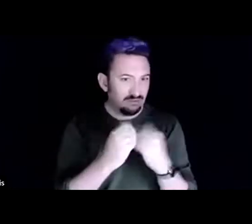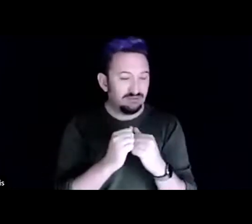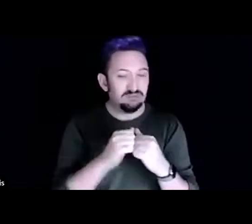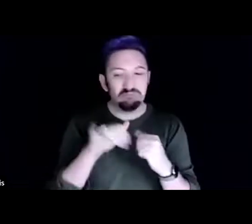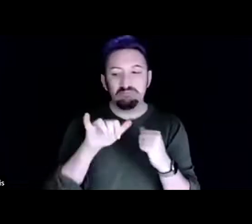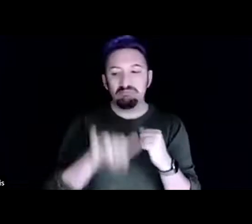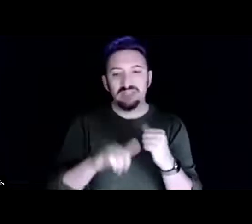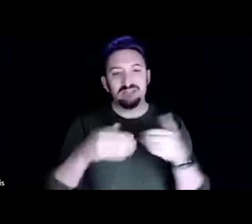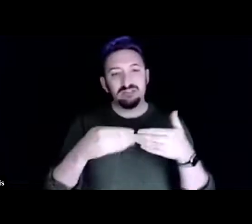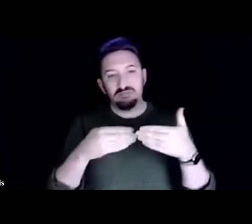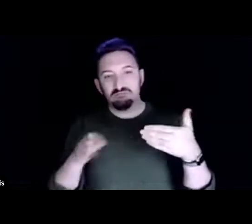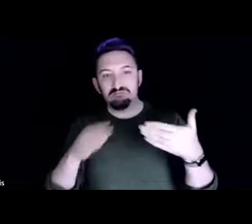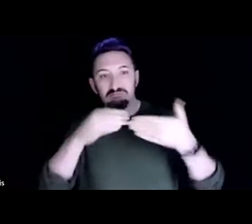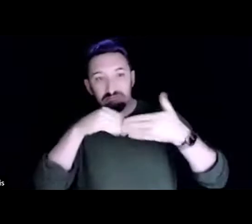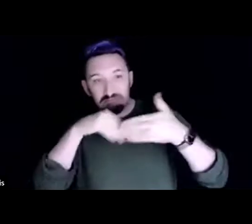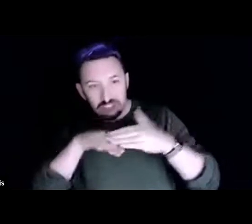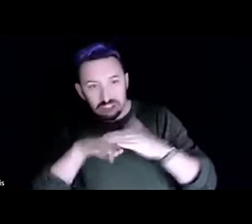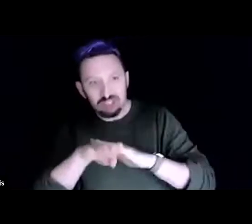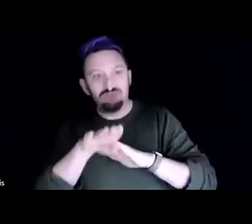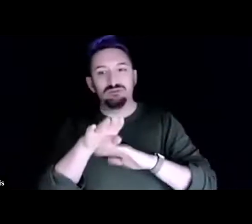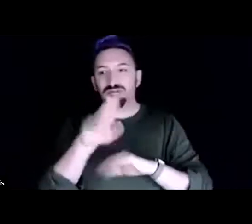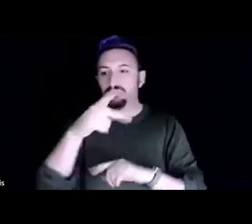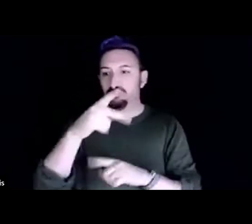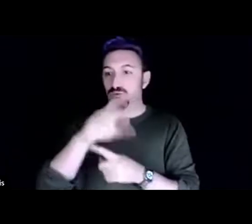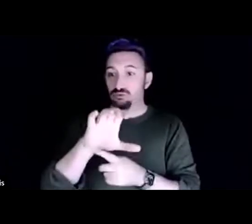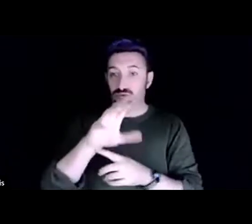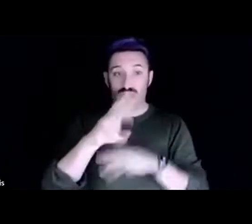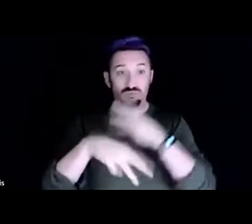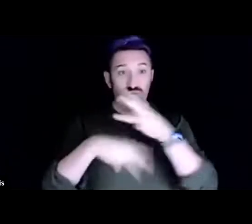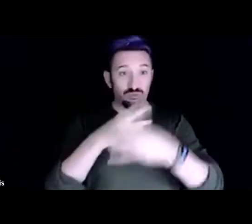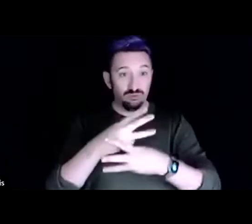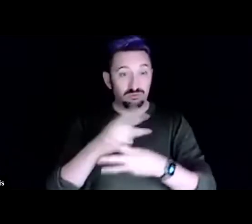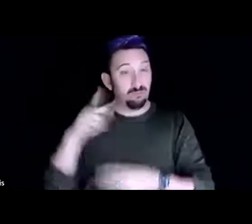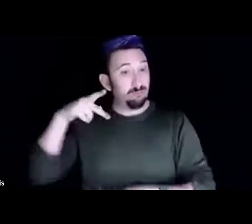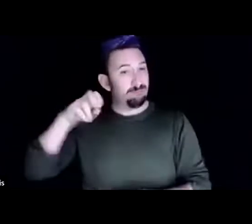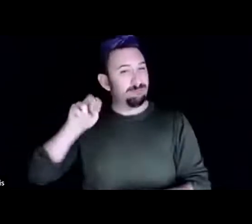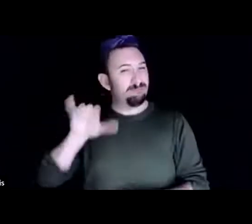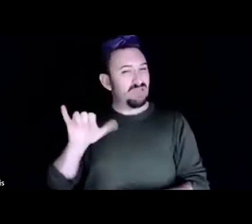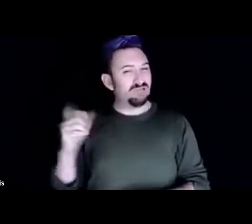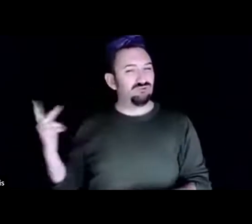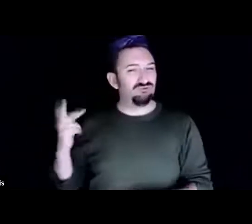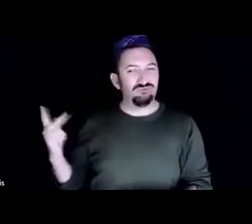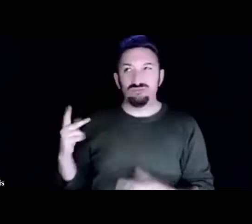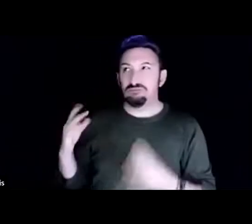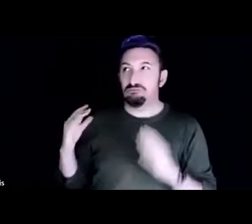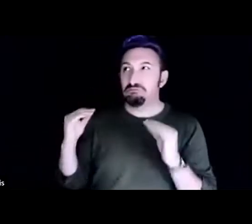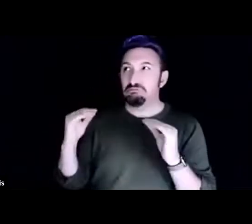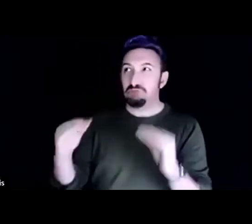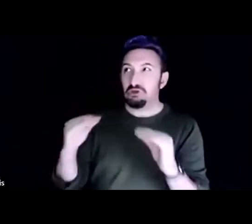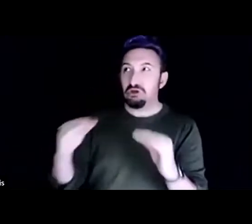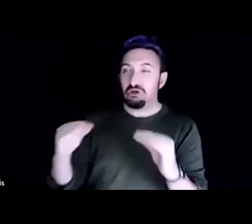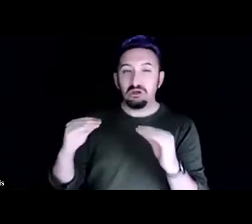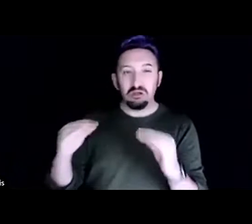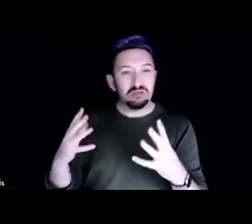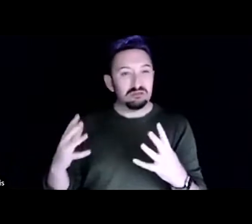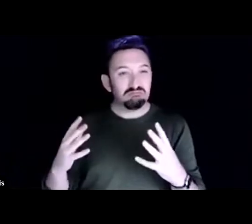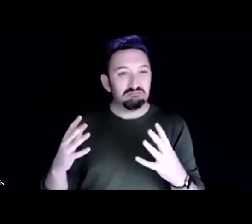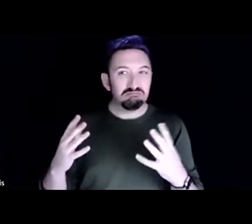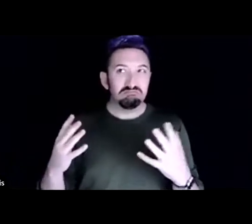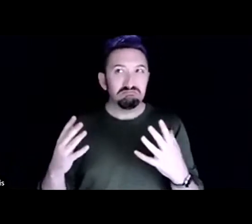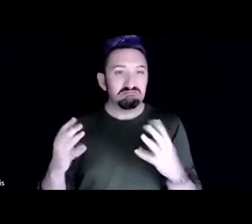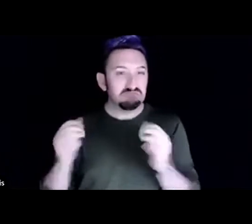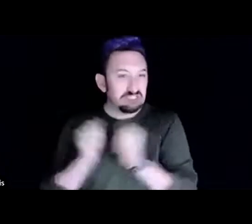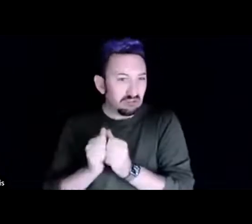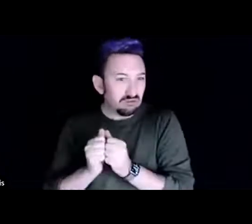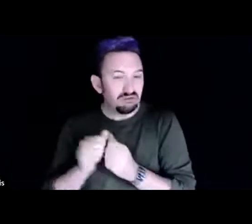and I taught a bunch of those together. I think I must have co-taught with her six or seven times before I taught without her. And it